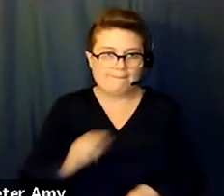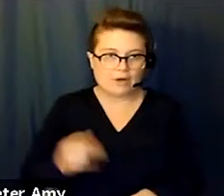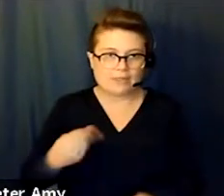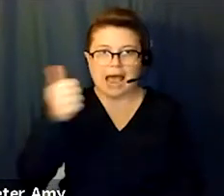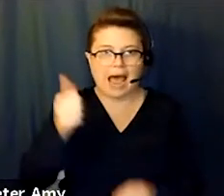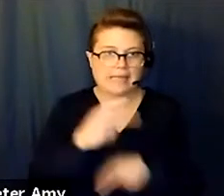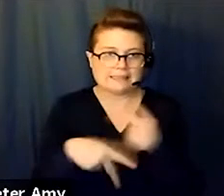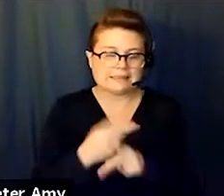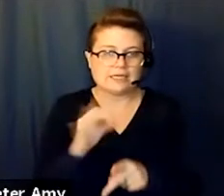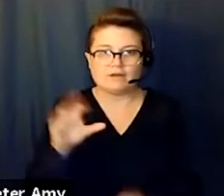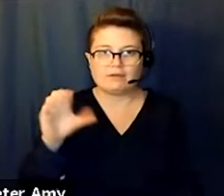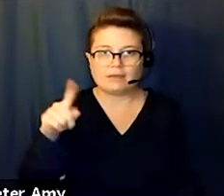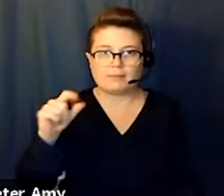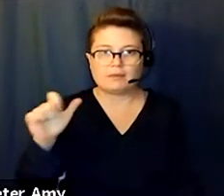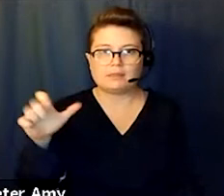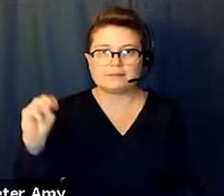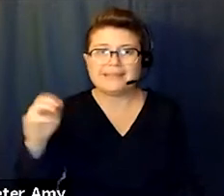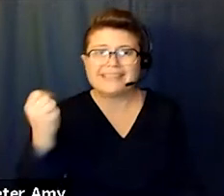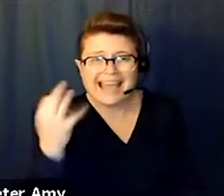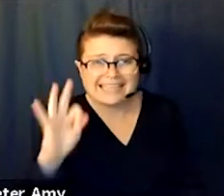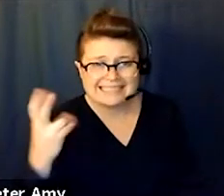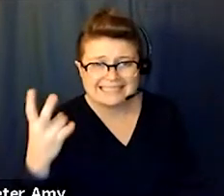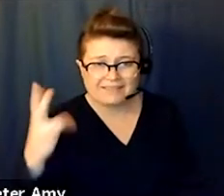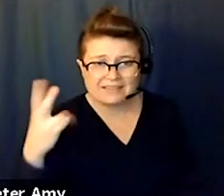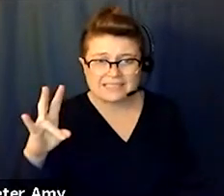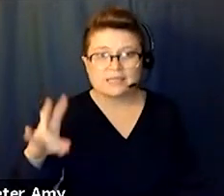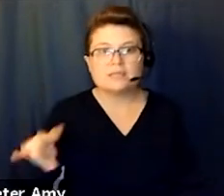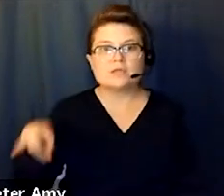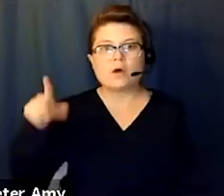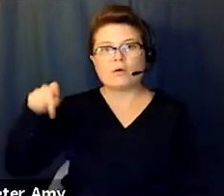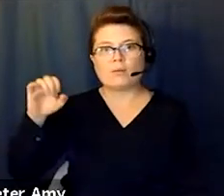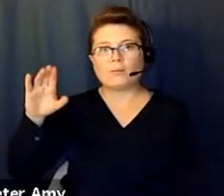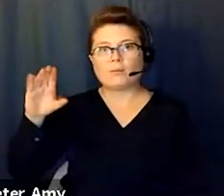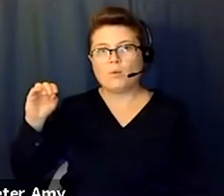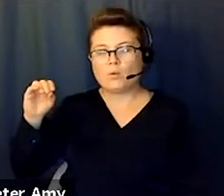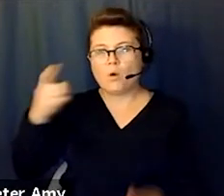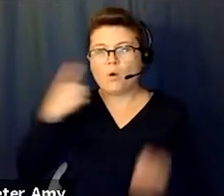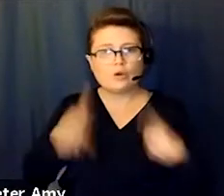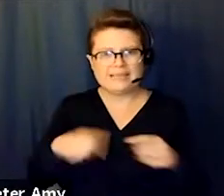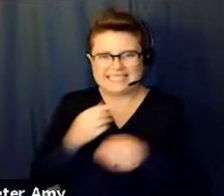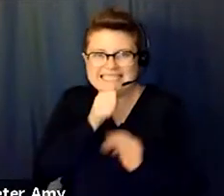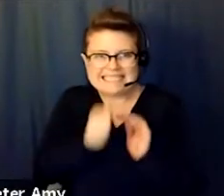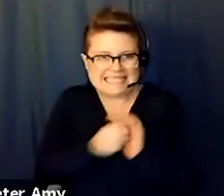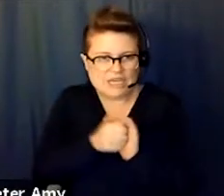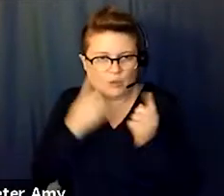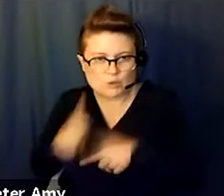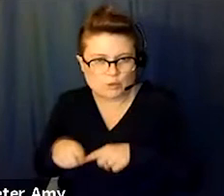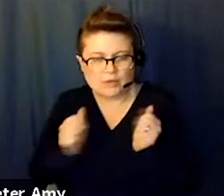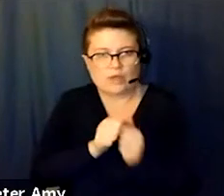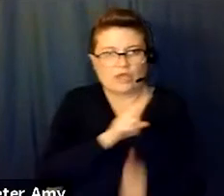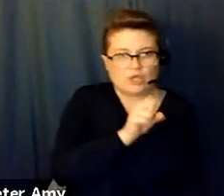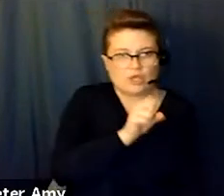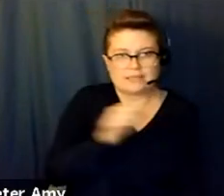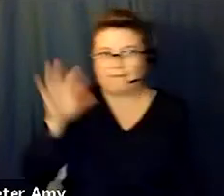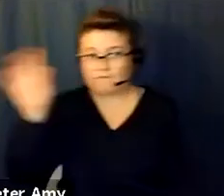1917, the Sykes-Picot Agreement, which was a secret treaty between the U.K. and France, which basically carved up